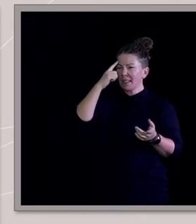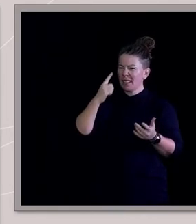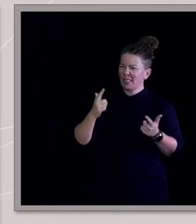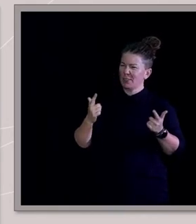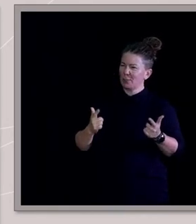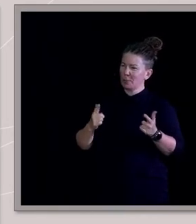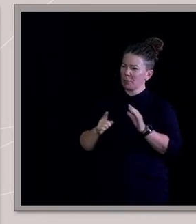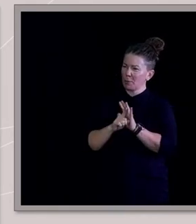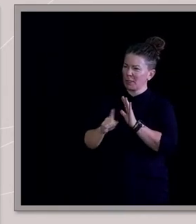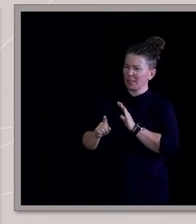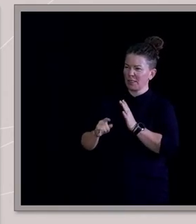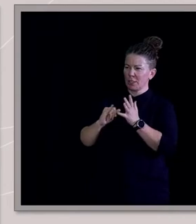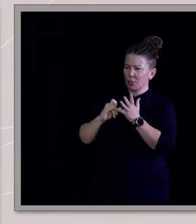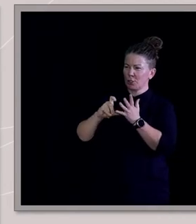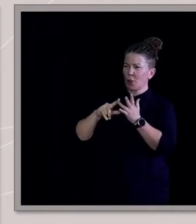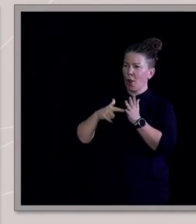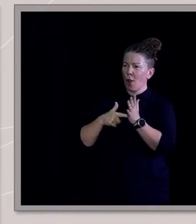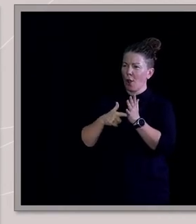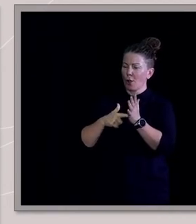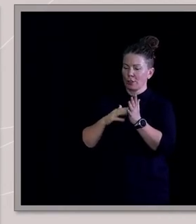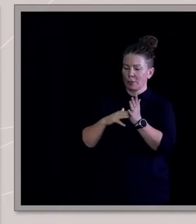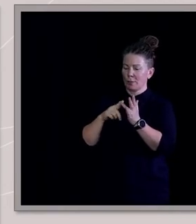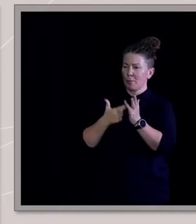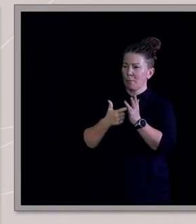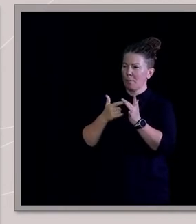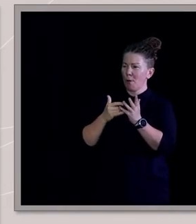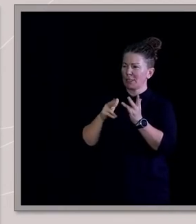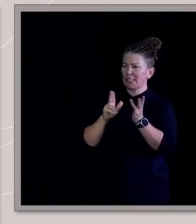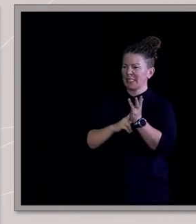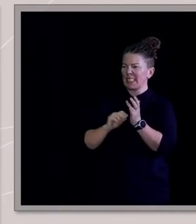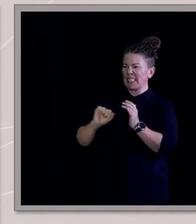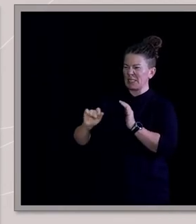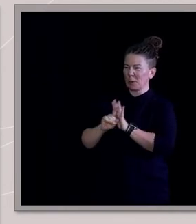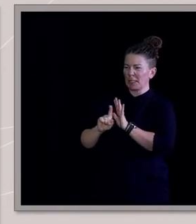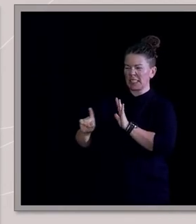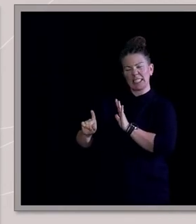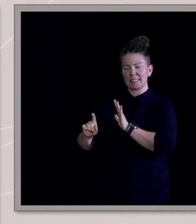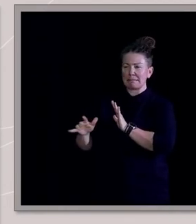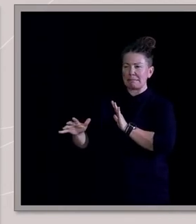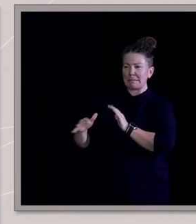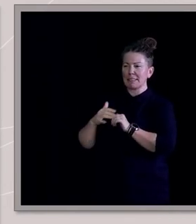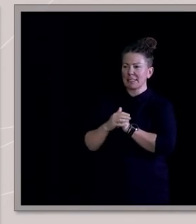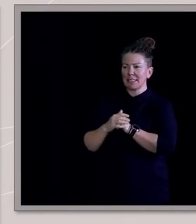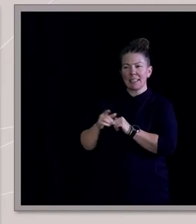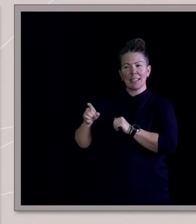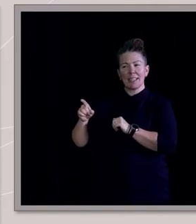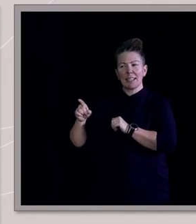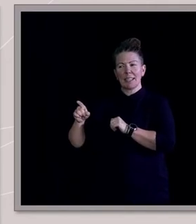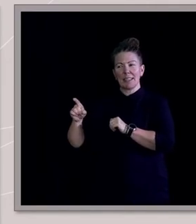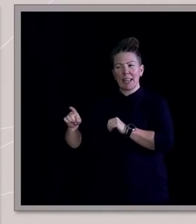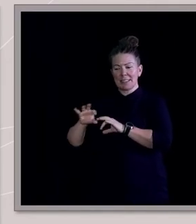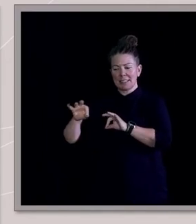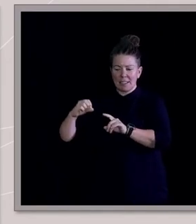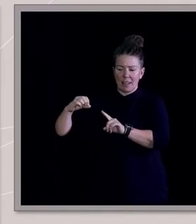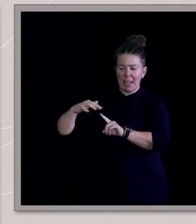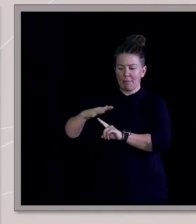was in Scott Morrison's inner circle of, of Pentecostals, but I actually didn't see a huge amount of that flowing into his politics. Yes,